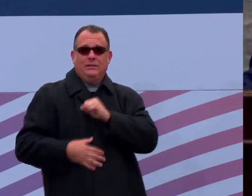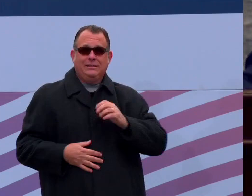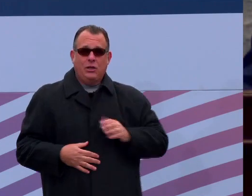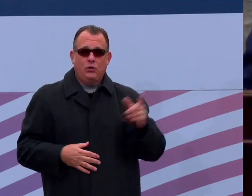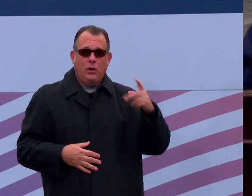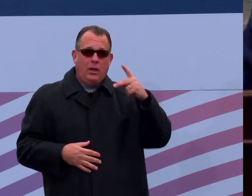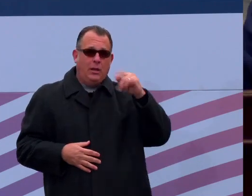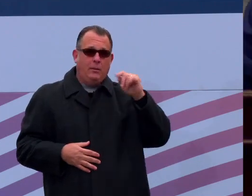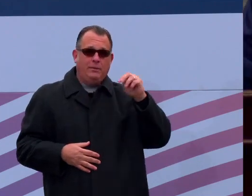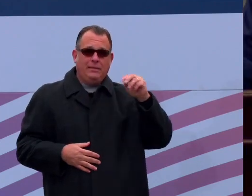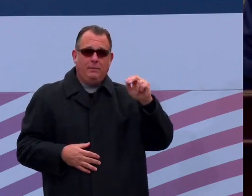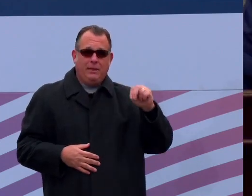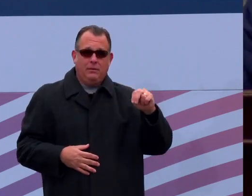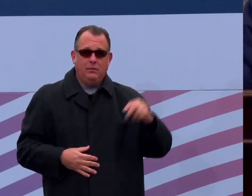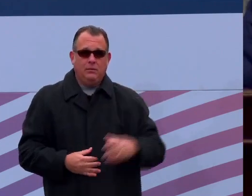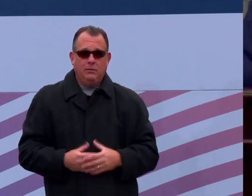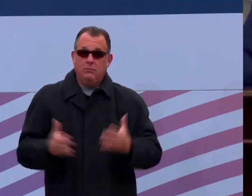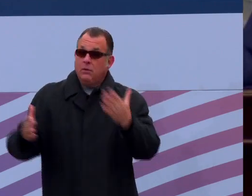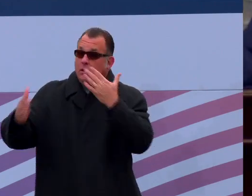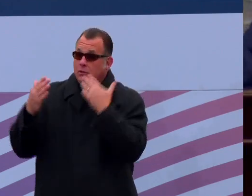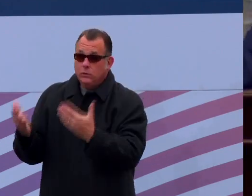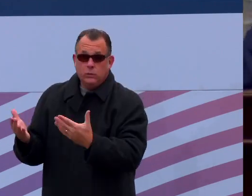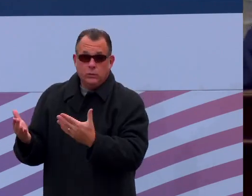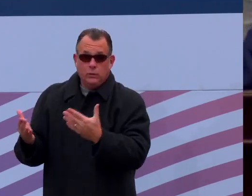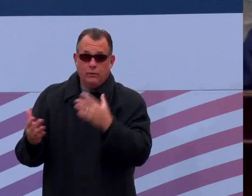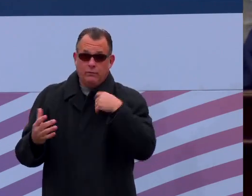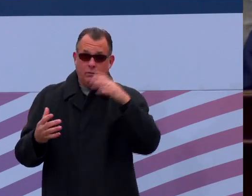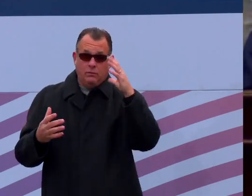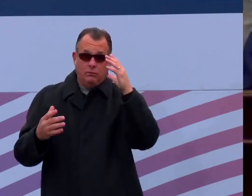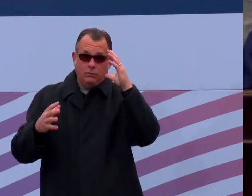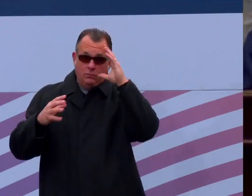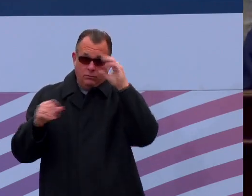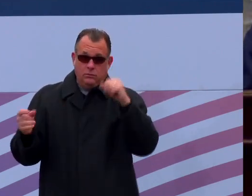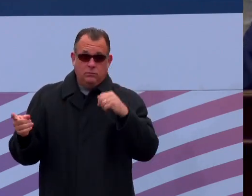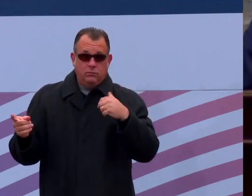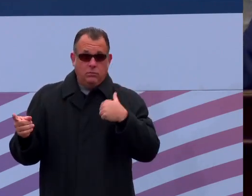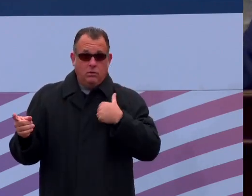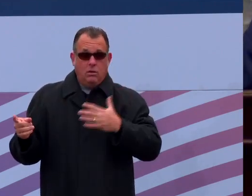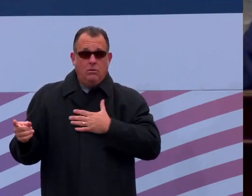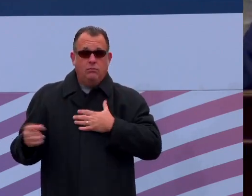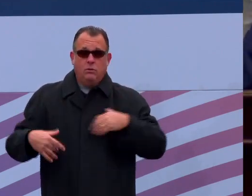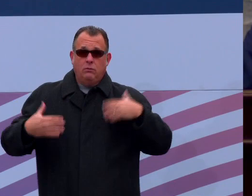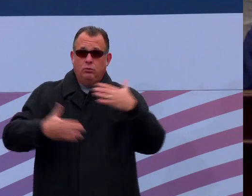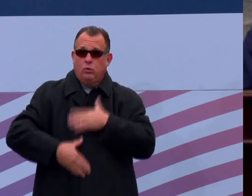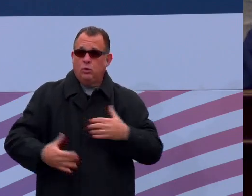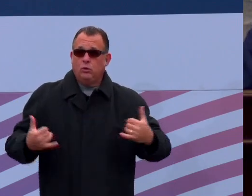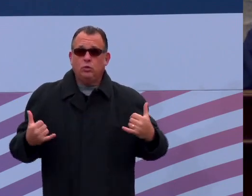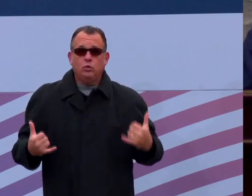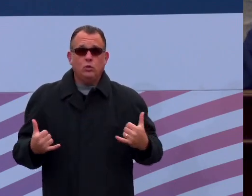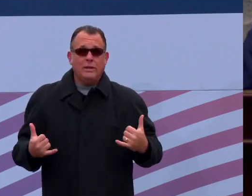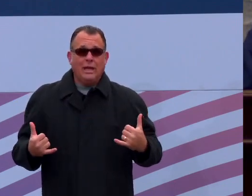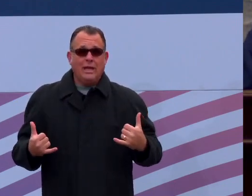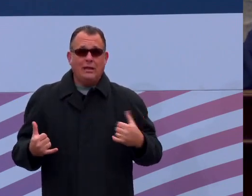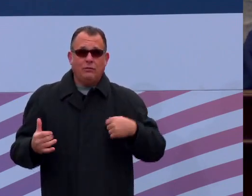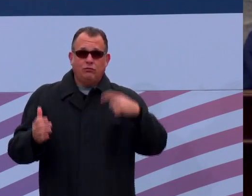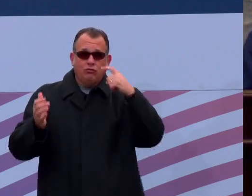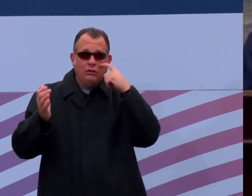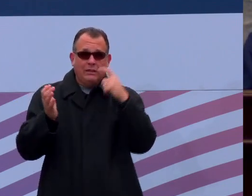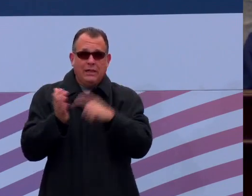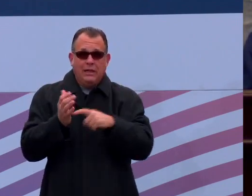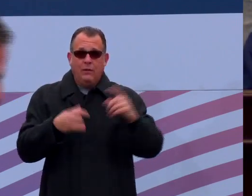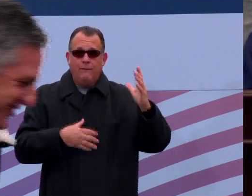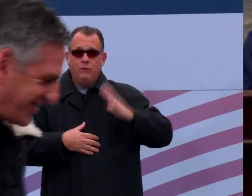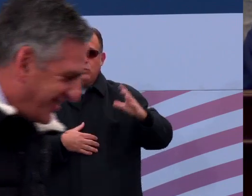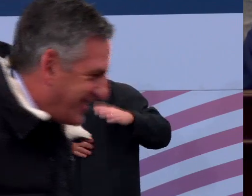Thank you, Madam President. It is my distinct pleasure to recognize several former and current elected officials